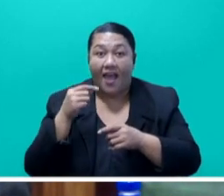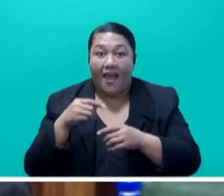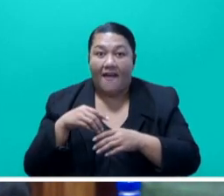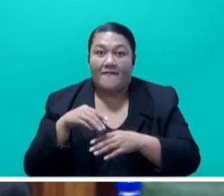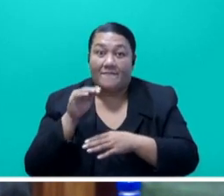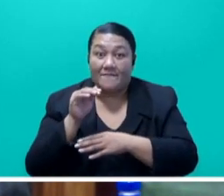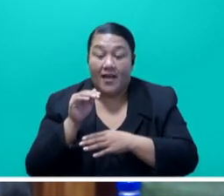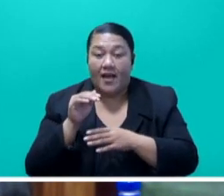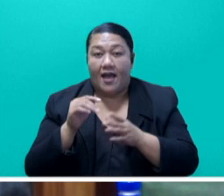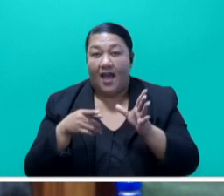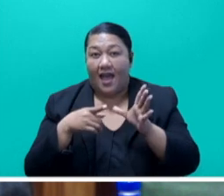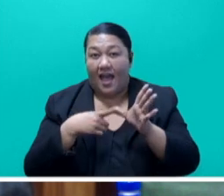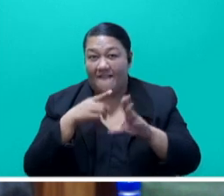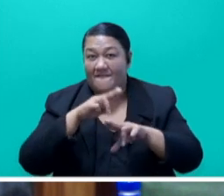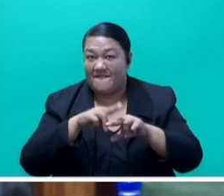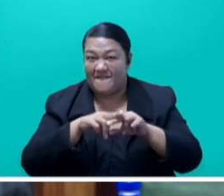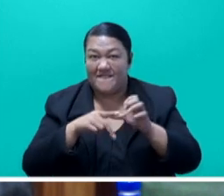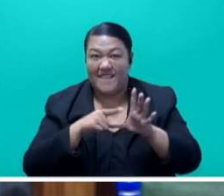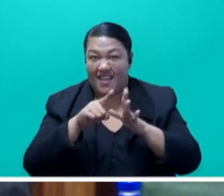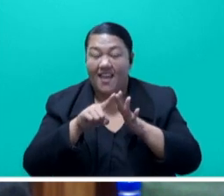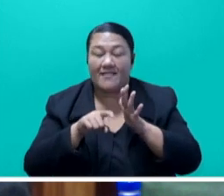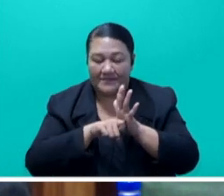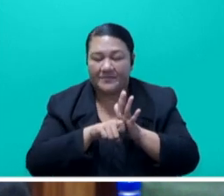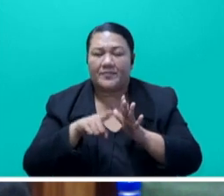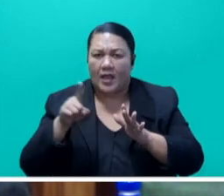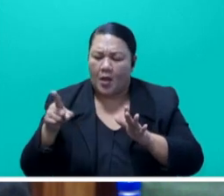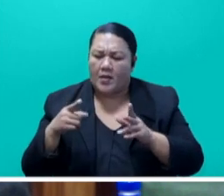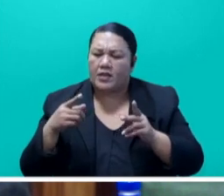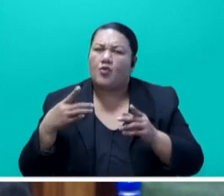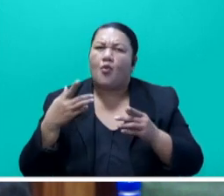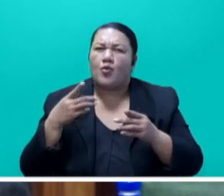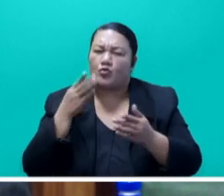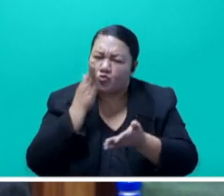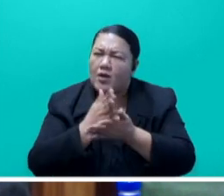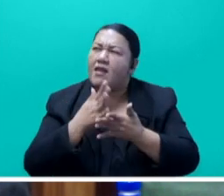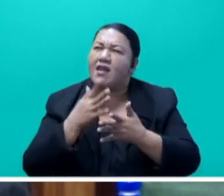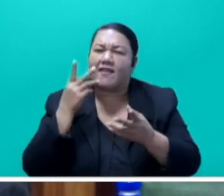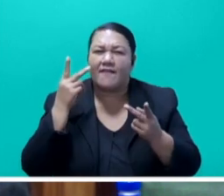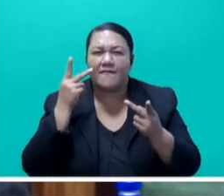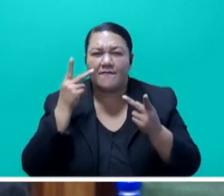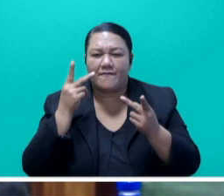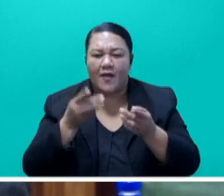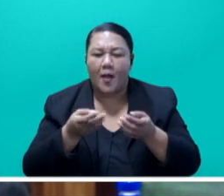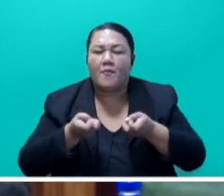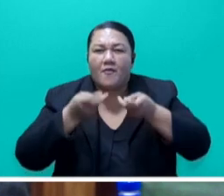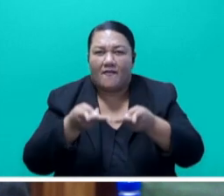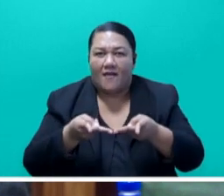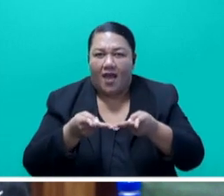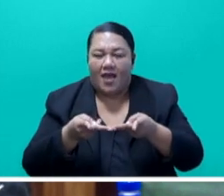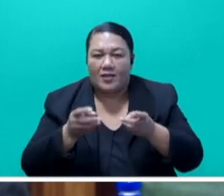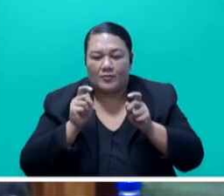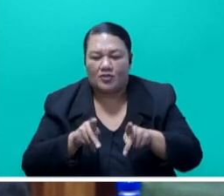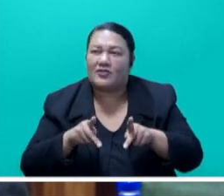what it is about Fiji that truly inspires people to visit. We will be essentially connecting people with